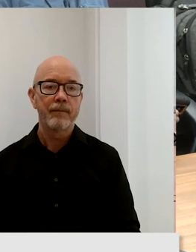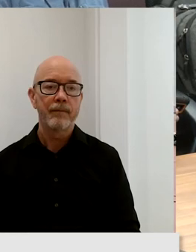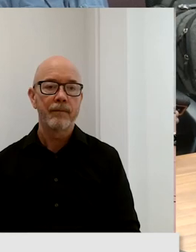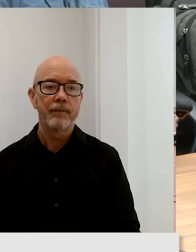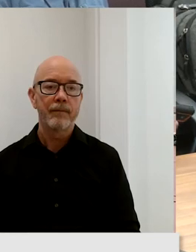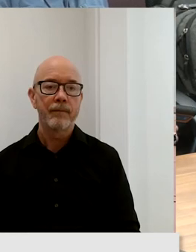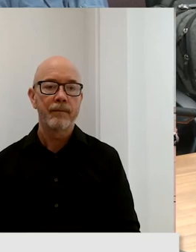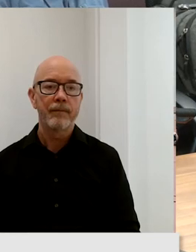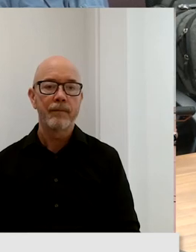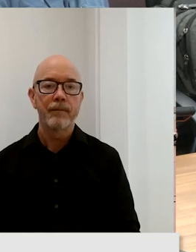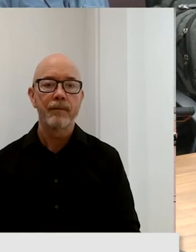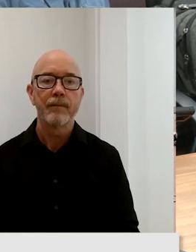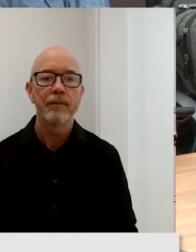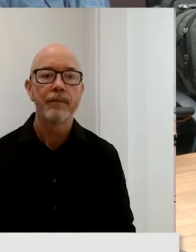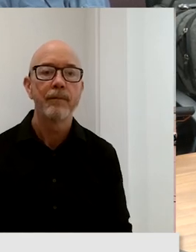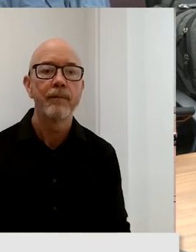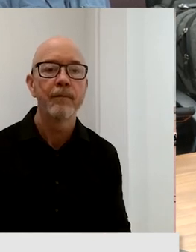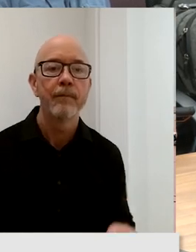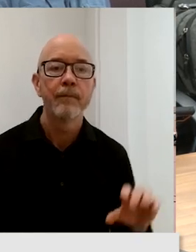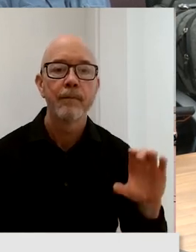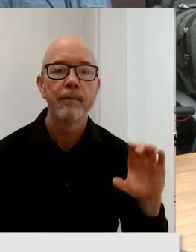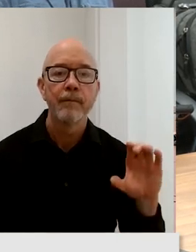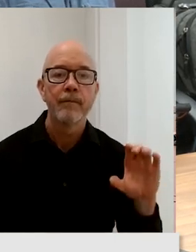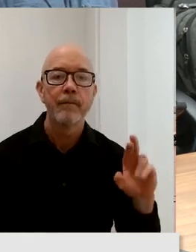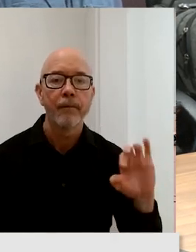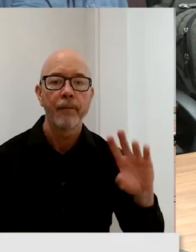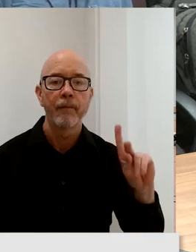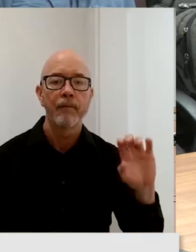You got a cricket recording on there, Aaron for us.